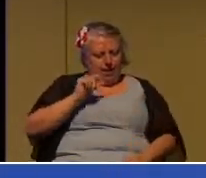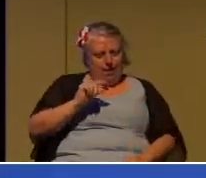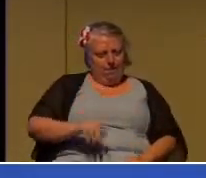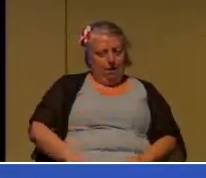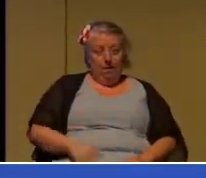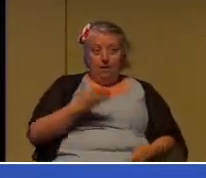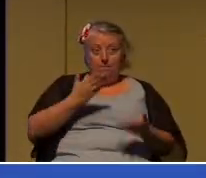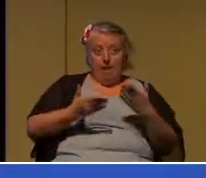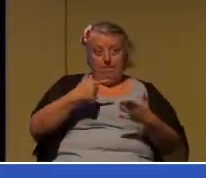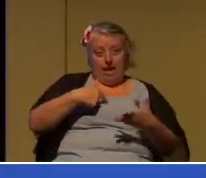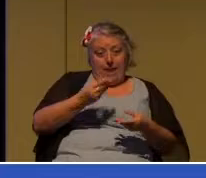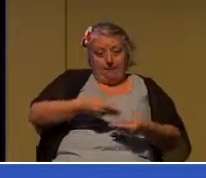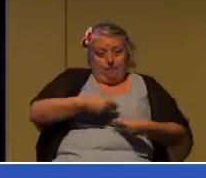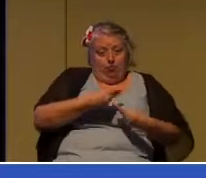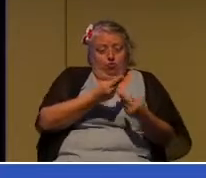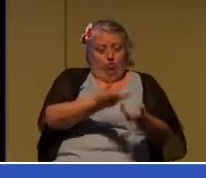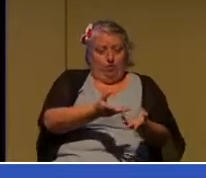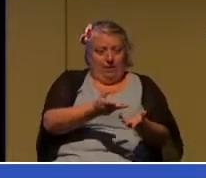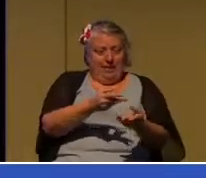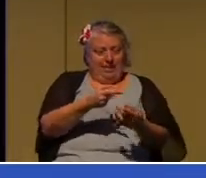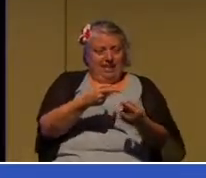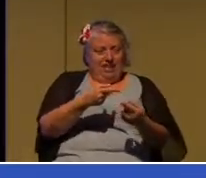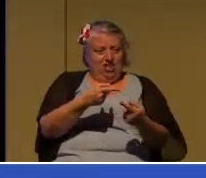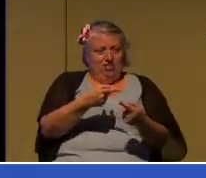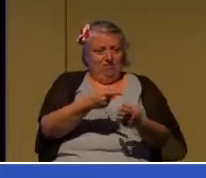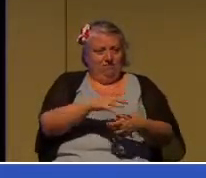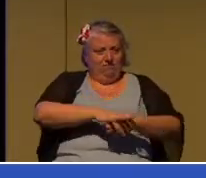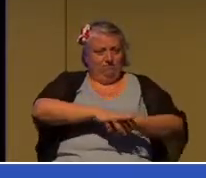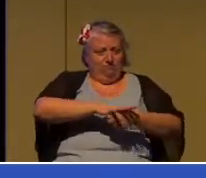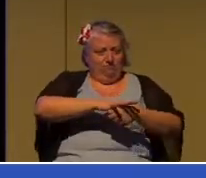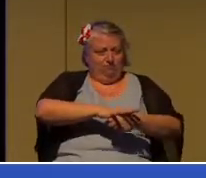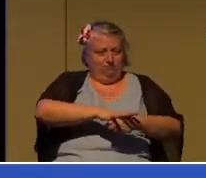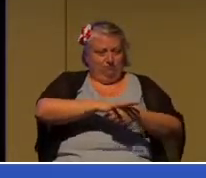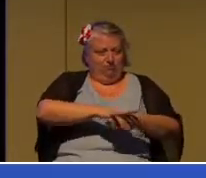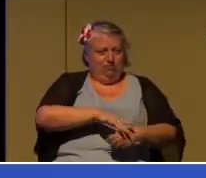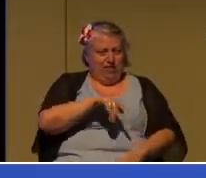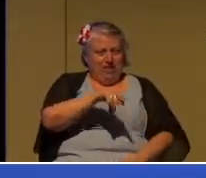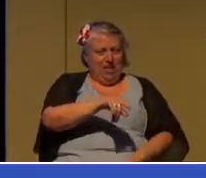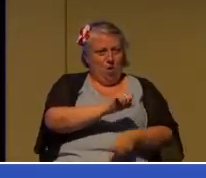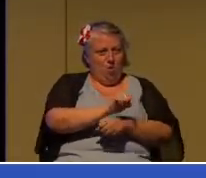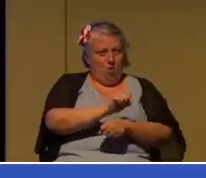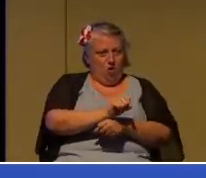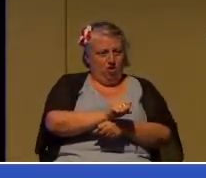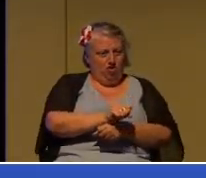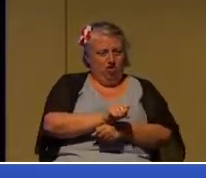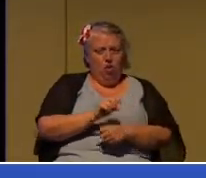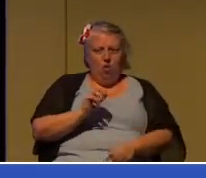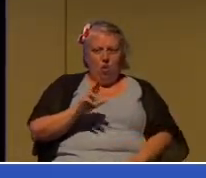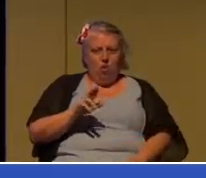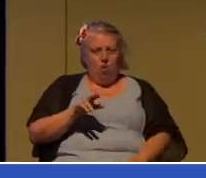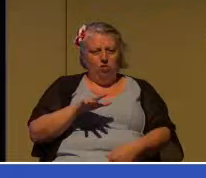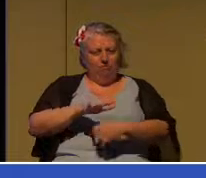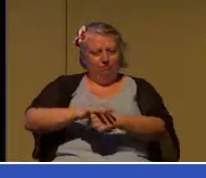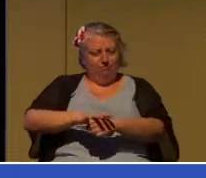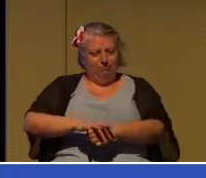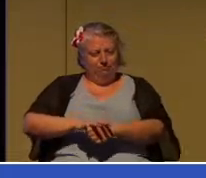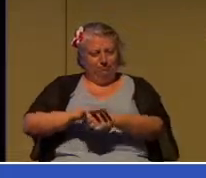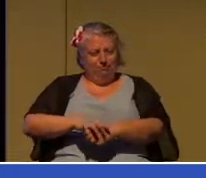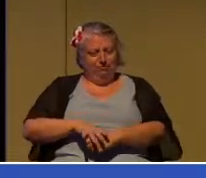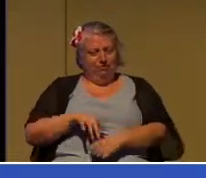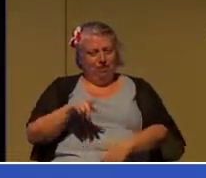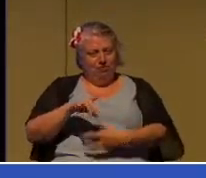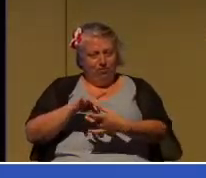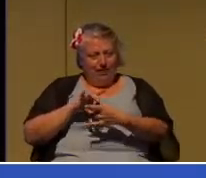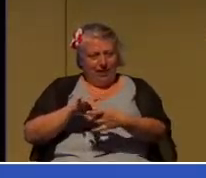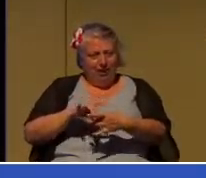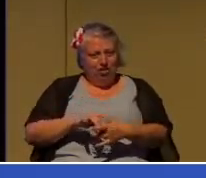contributing to this tension in the workplace or to this tension in the relationship? Are there things the Lord is flushing out in you that you need to do